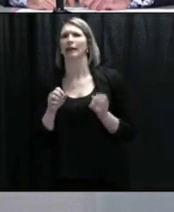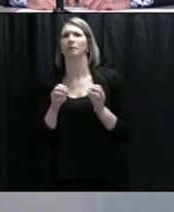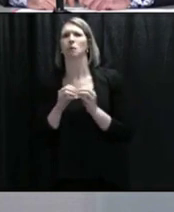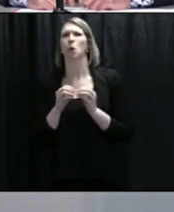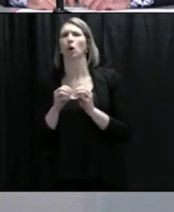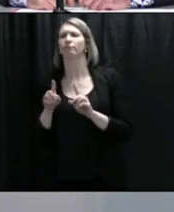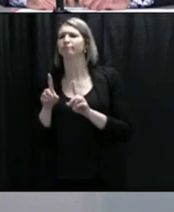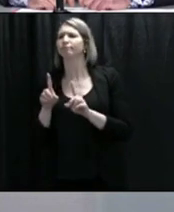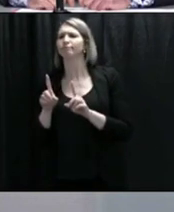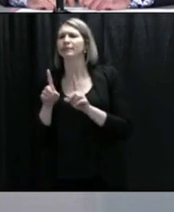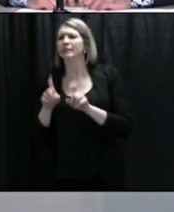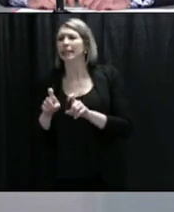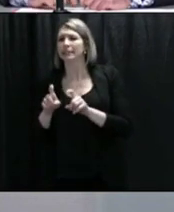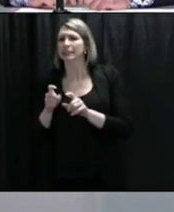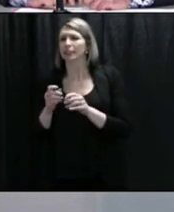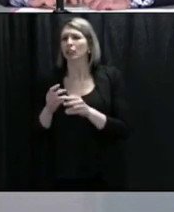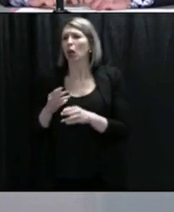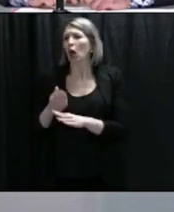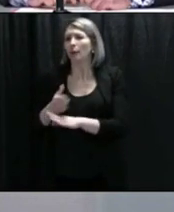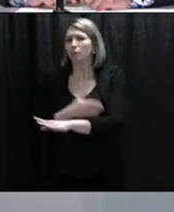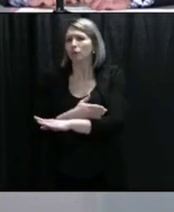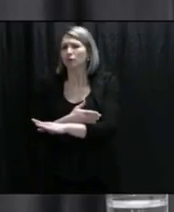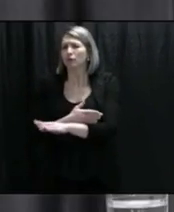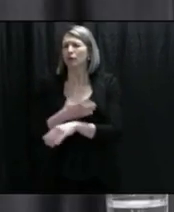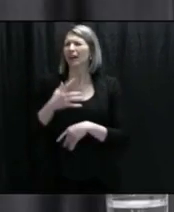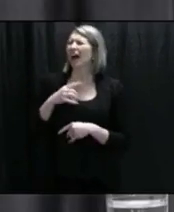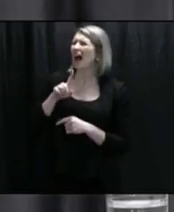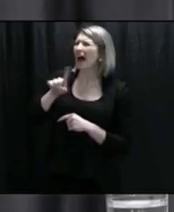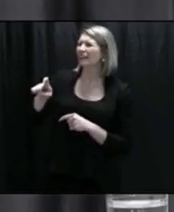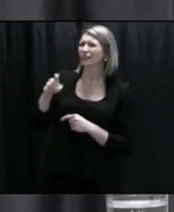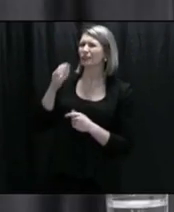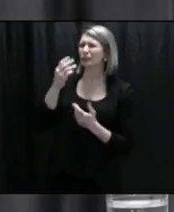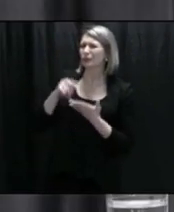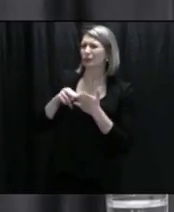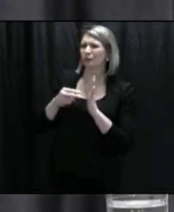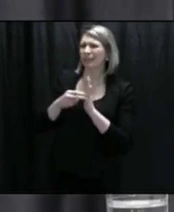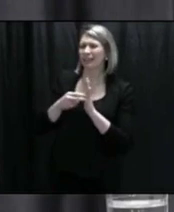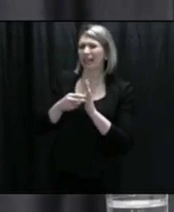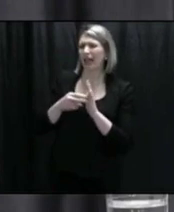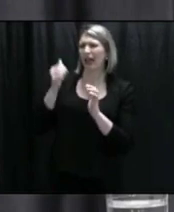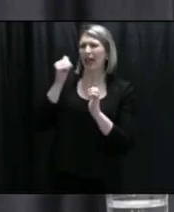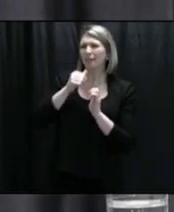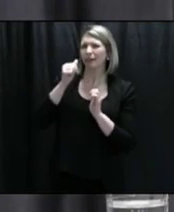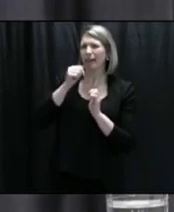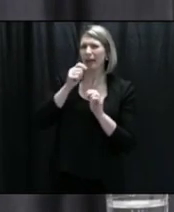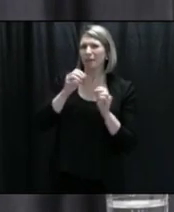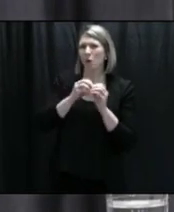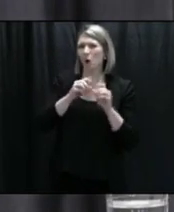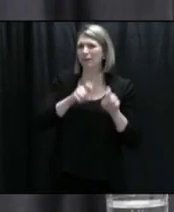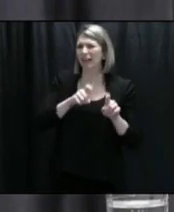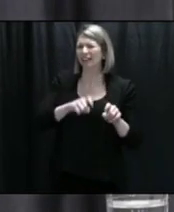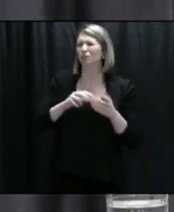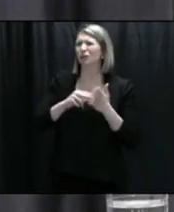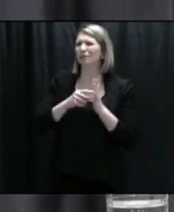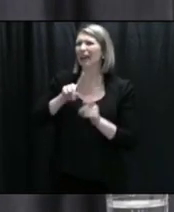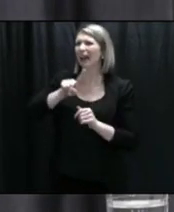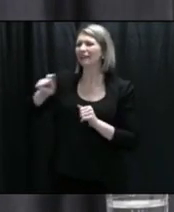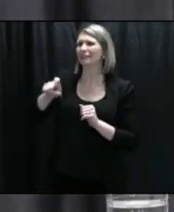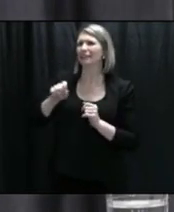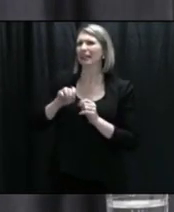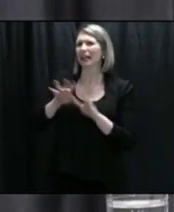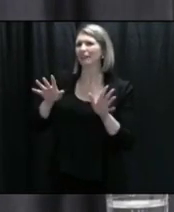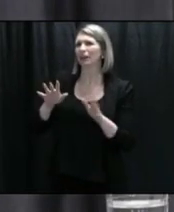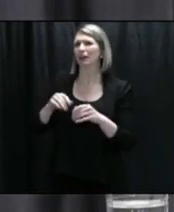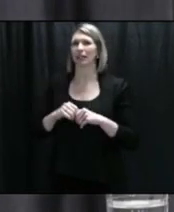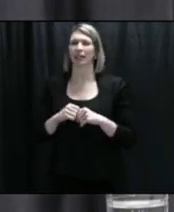The testing, the numbers of tests per day? Is that what you mean, Peter? No, I mean that if you take